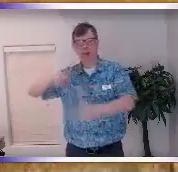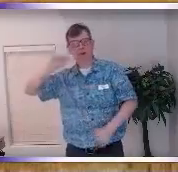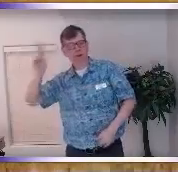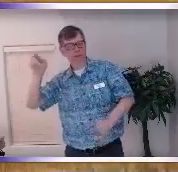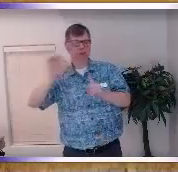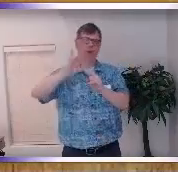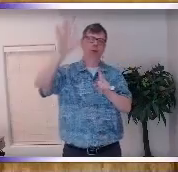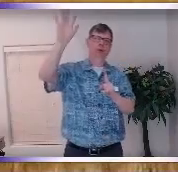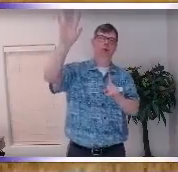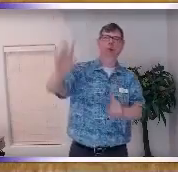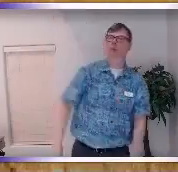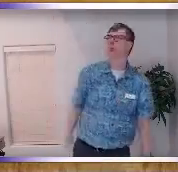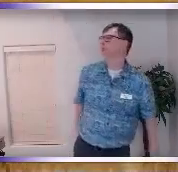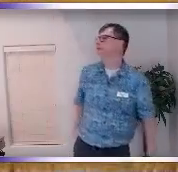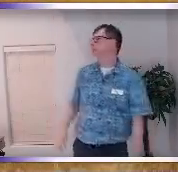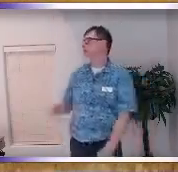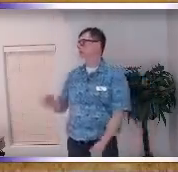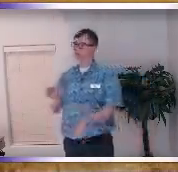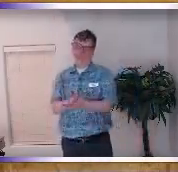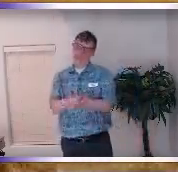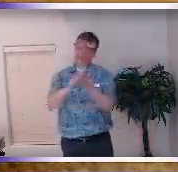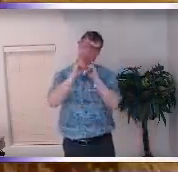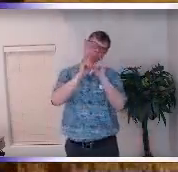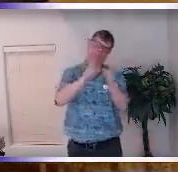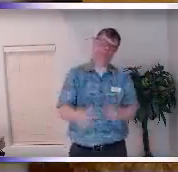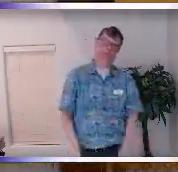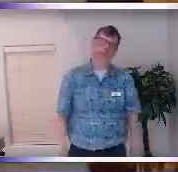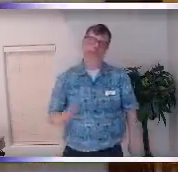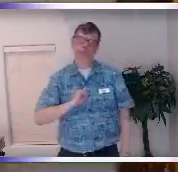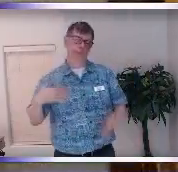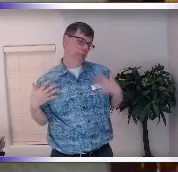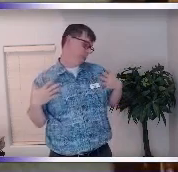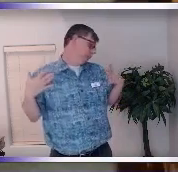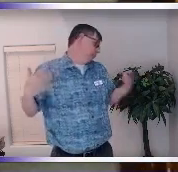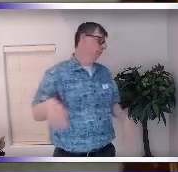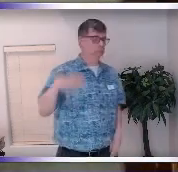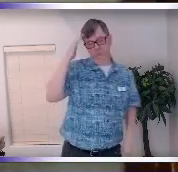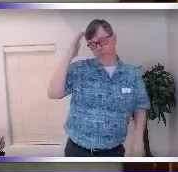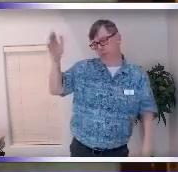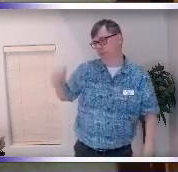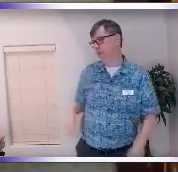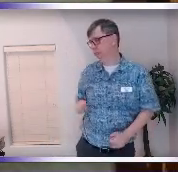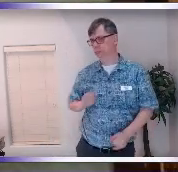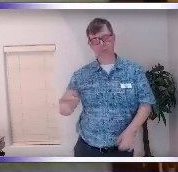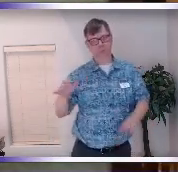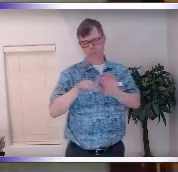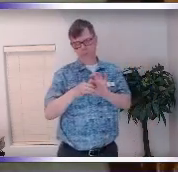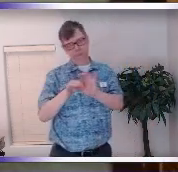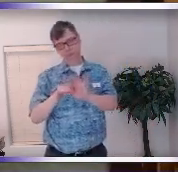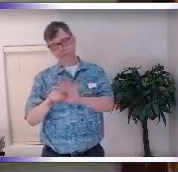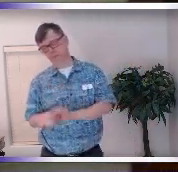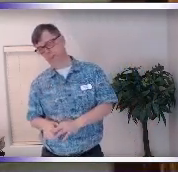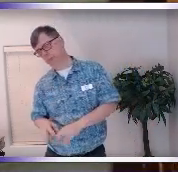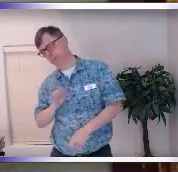my teacher always used to say because I always used to worry about what people thought about me and sometimes I still do and